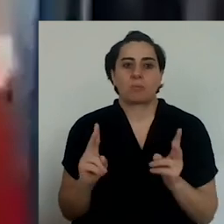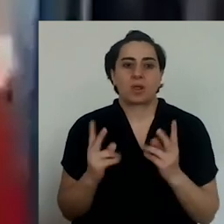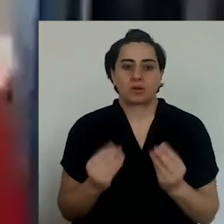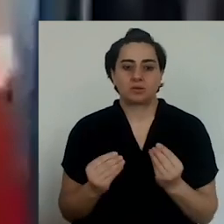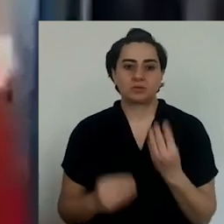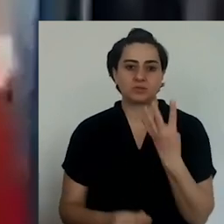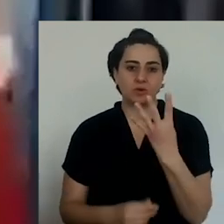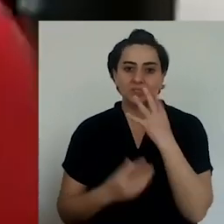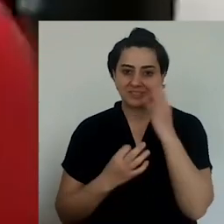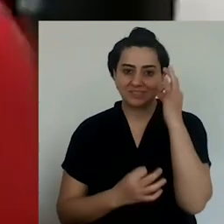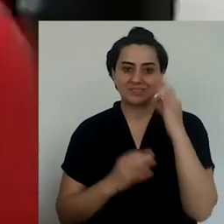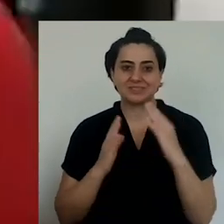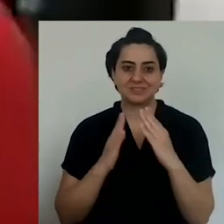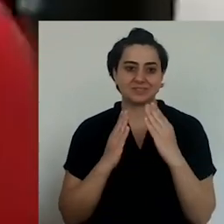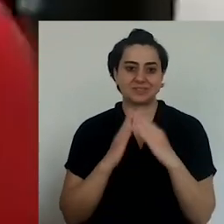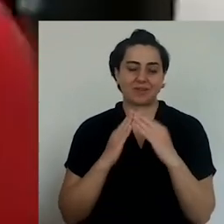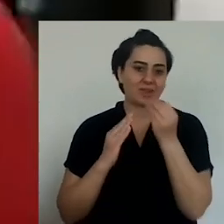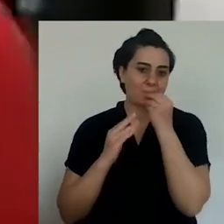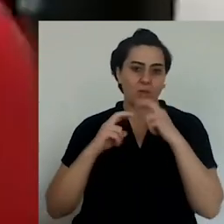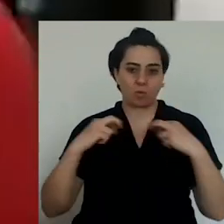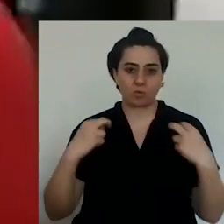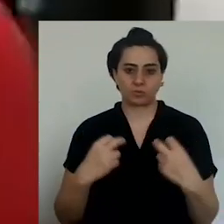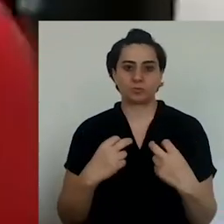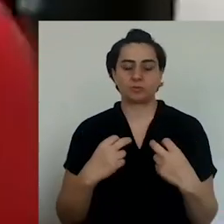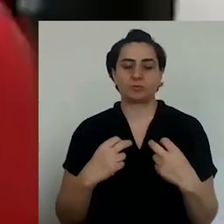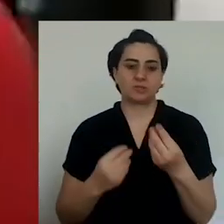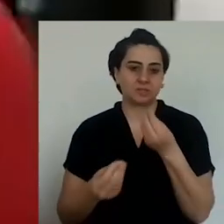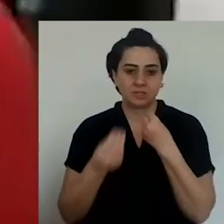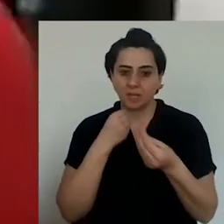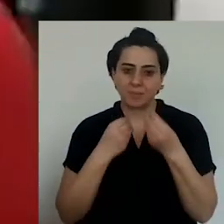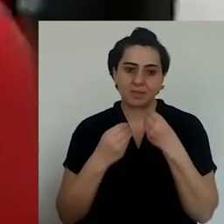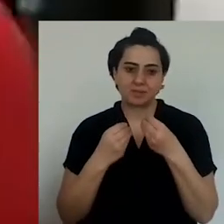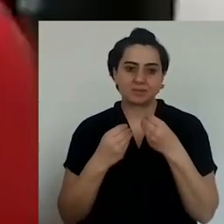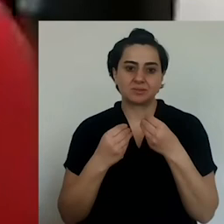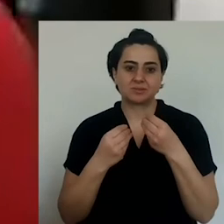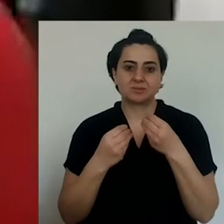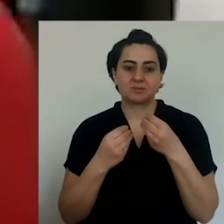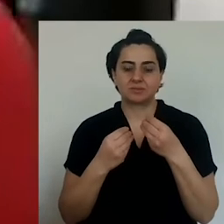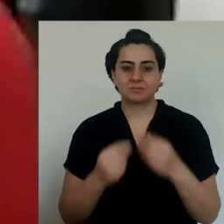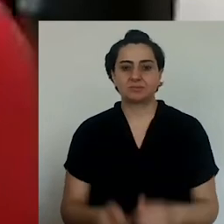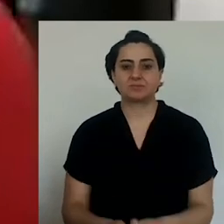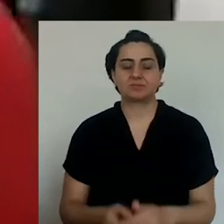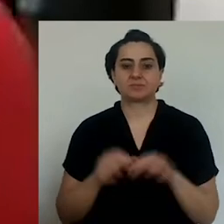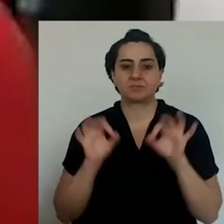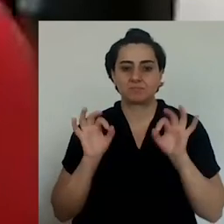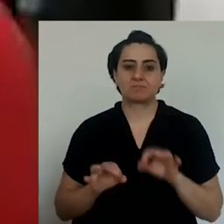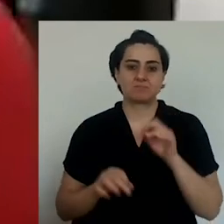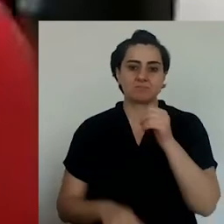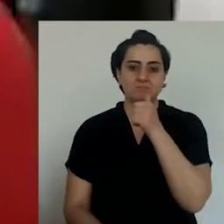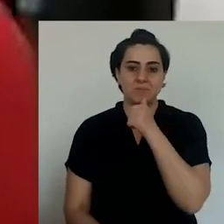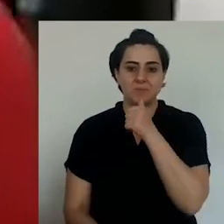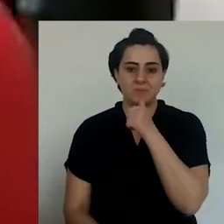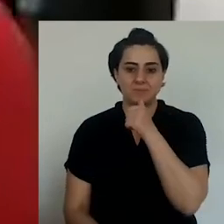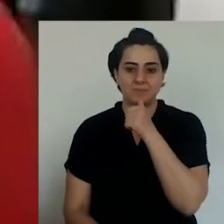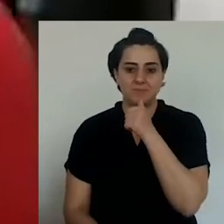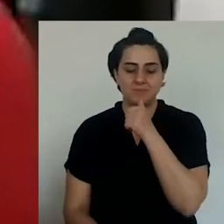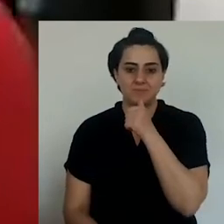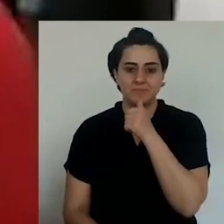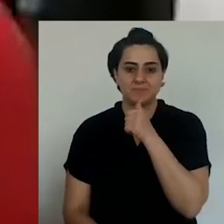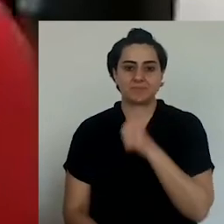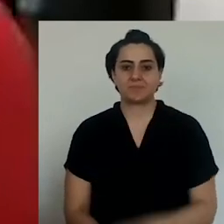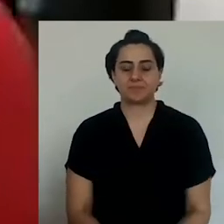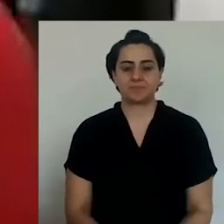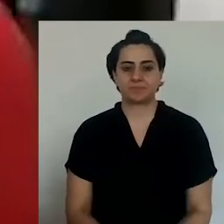concept of oral history only late. And this was the routine in our house. We used to sit around the family